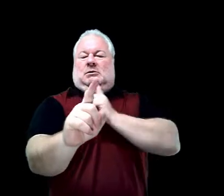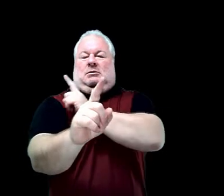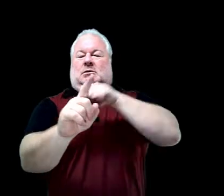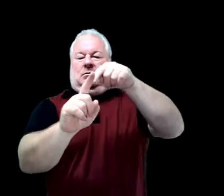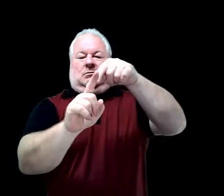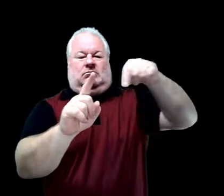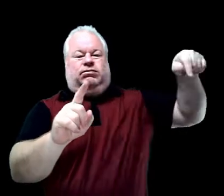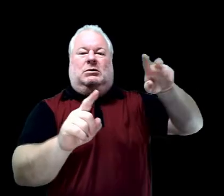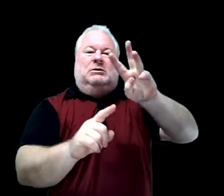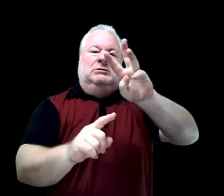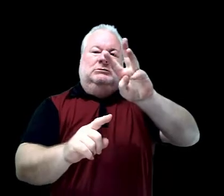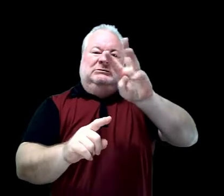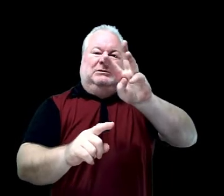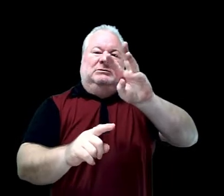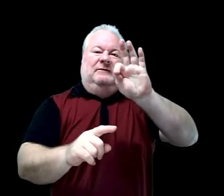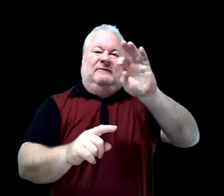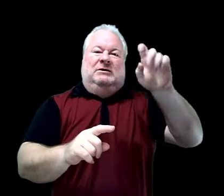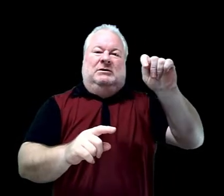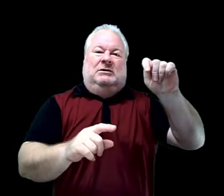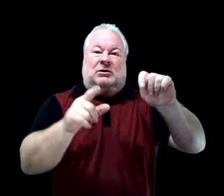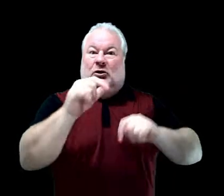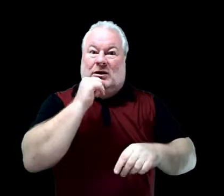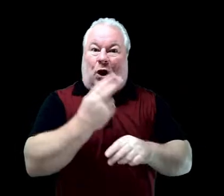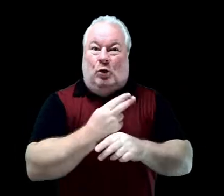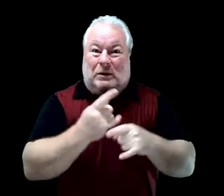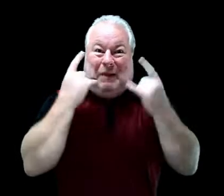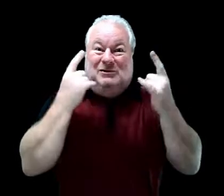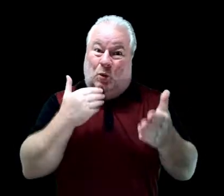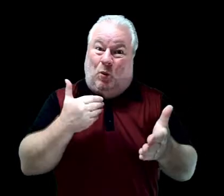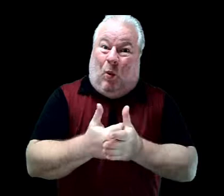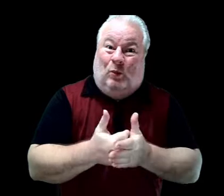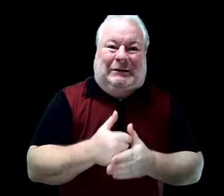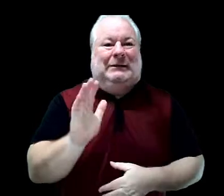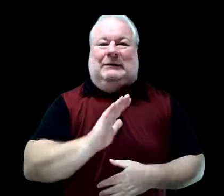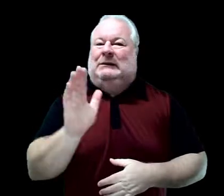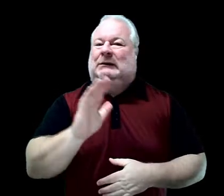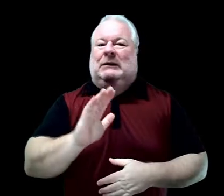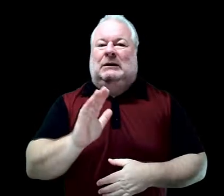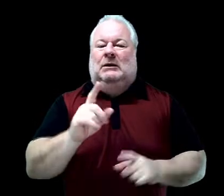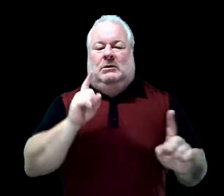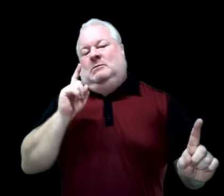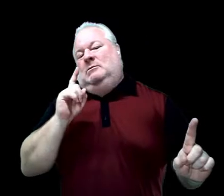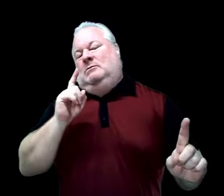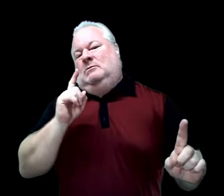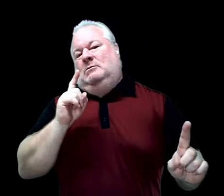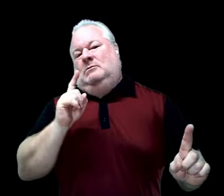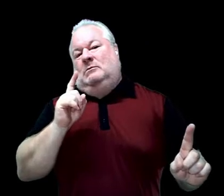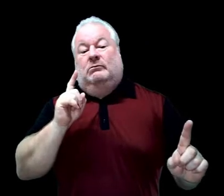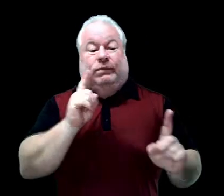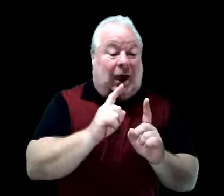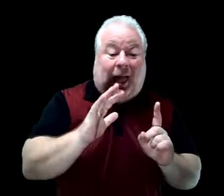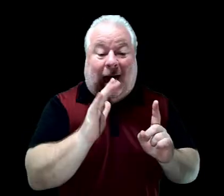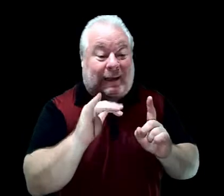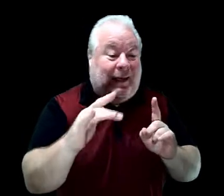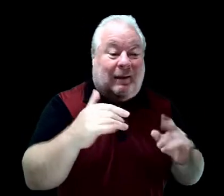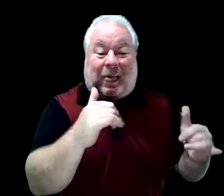distance, especially if you're choosing to not wear a mask during recess. So,